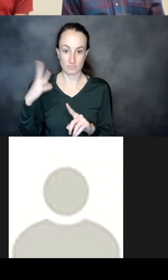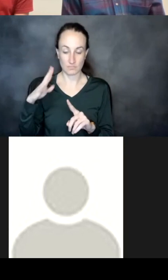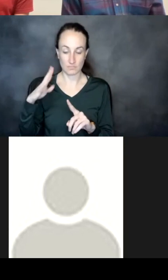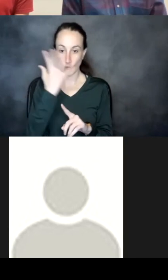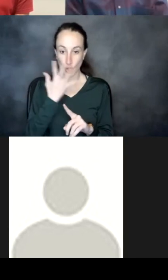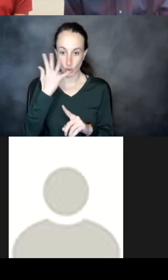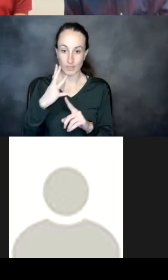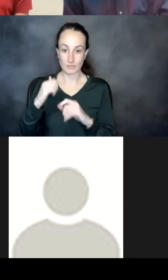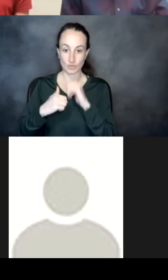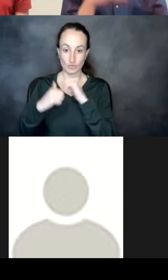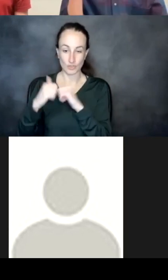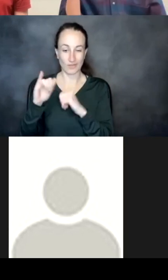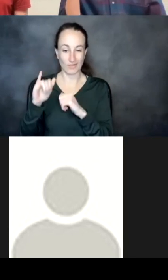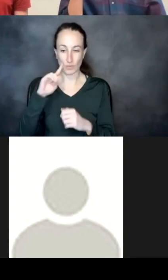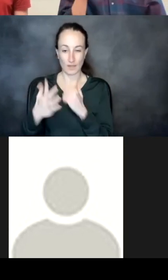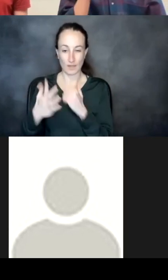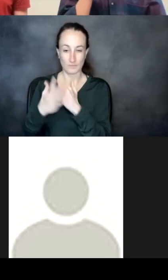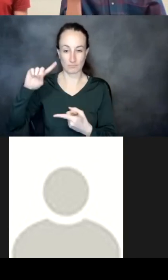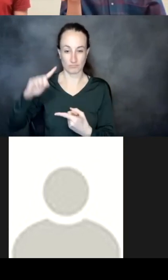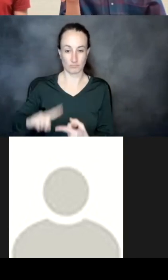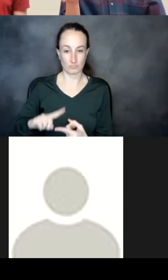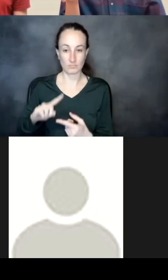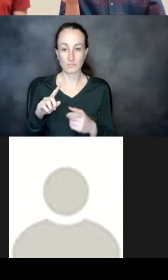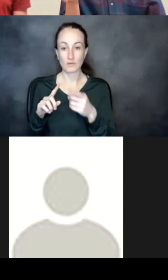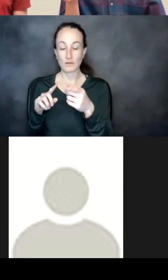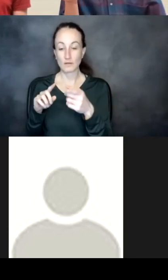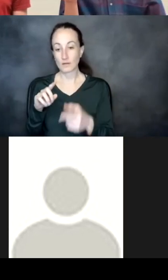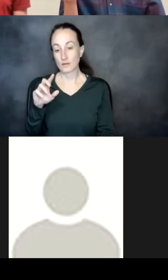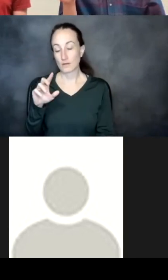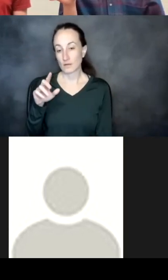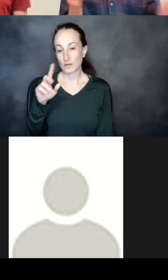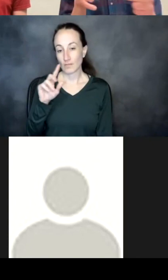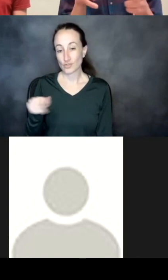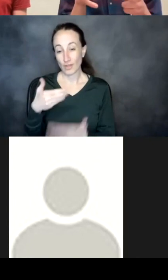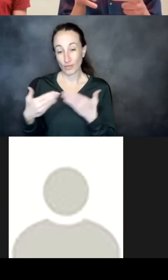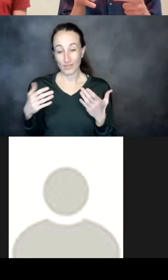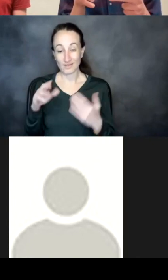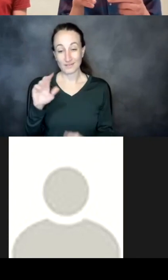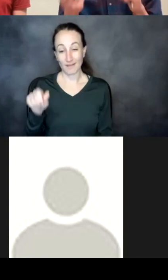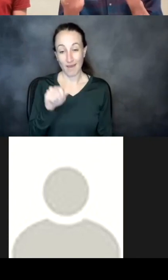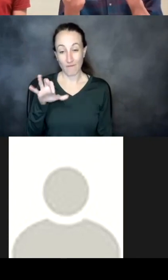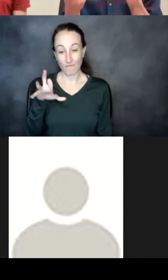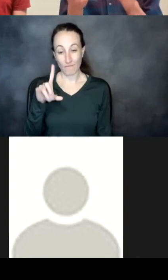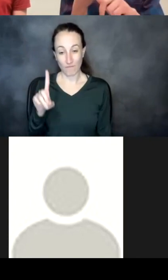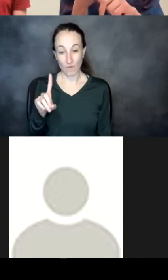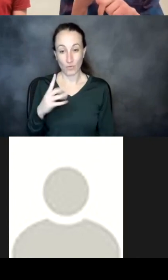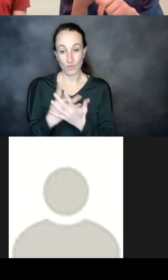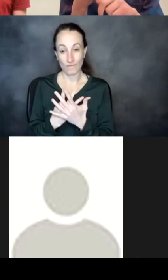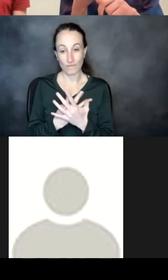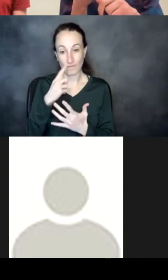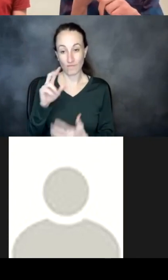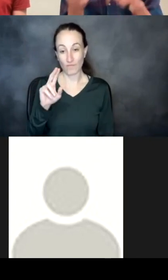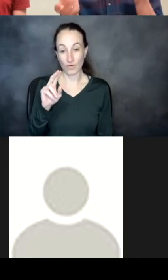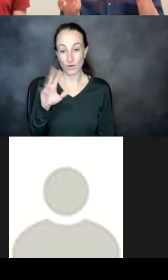there's also things beyond alpha fold that we filtered for um like just net